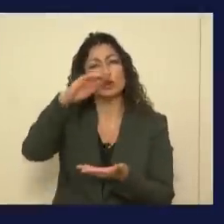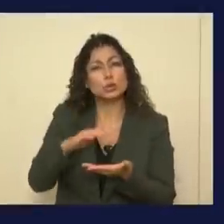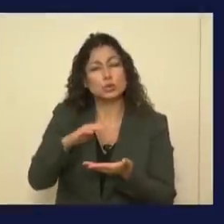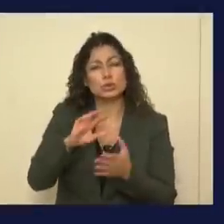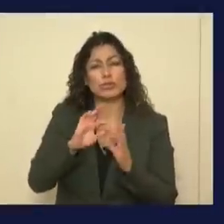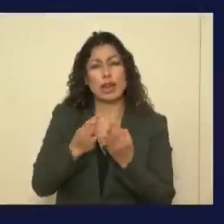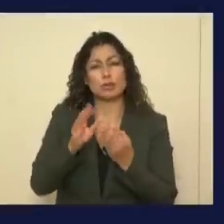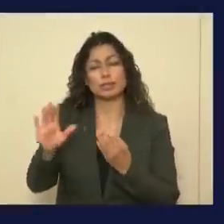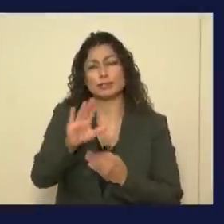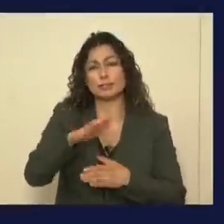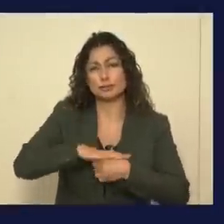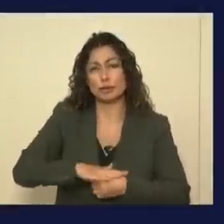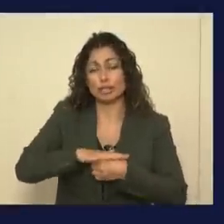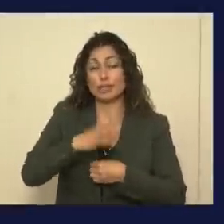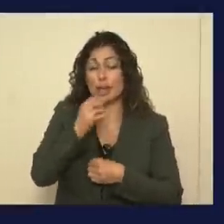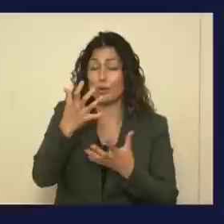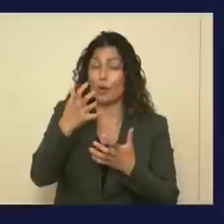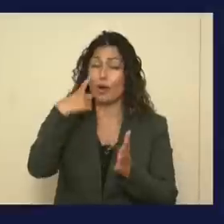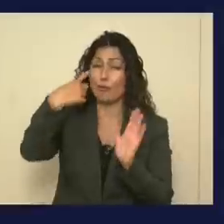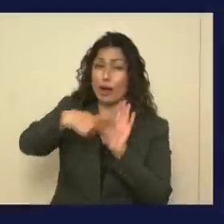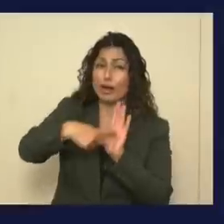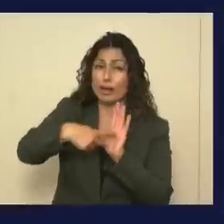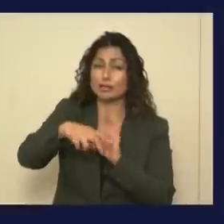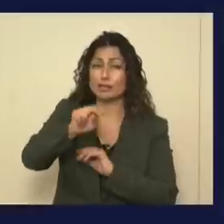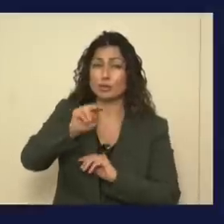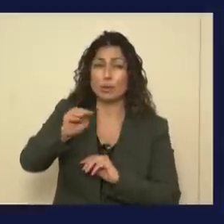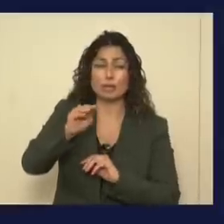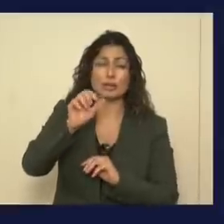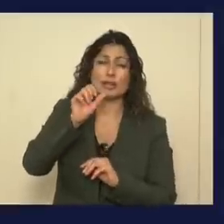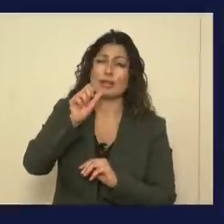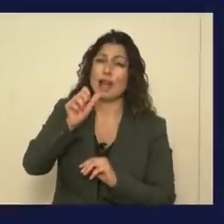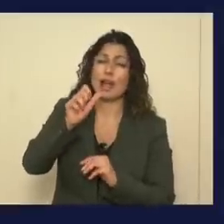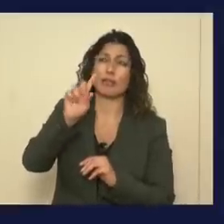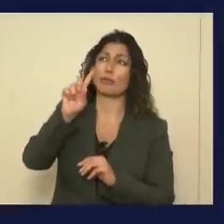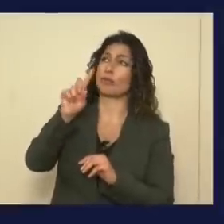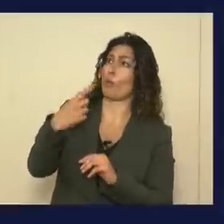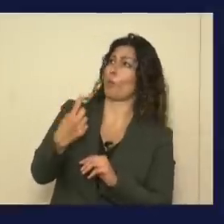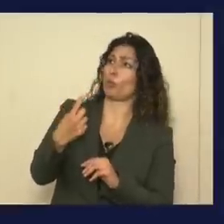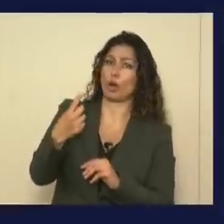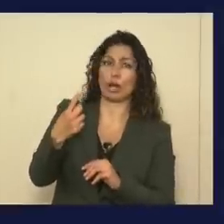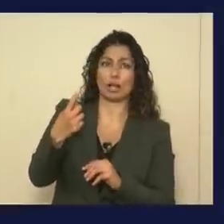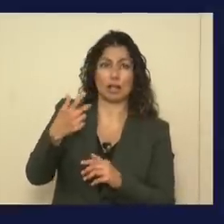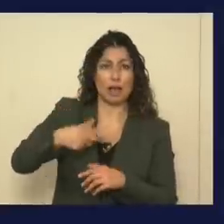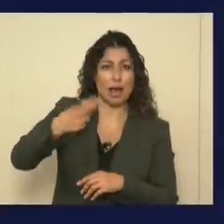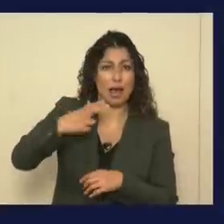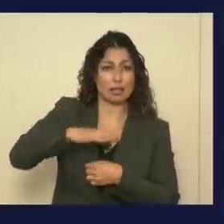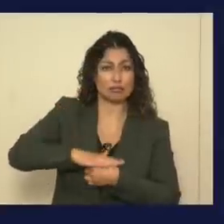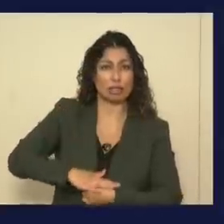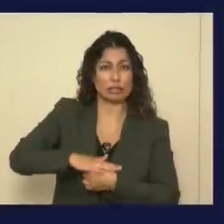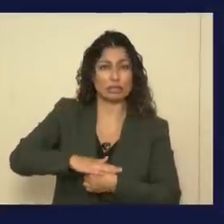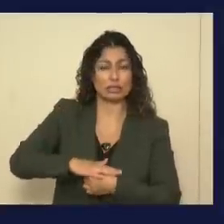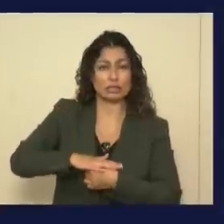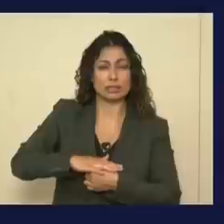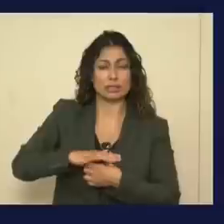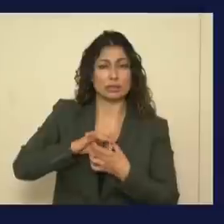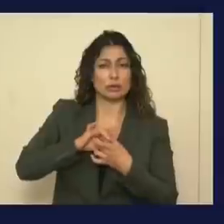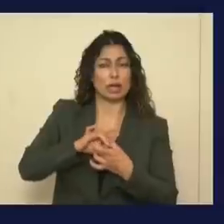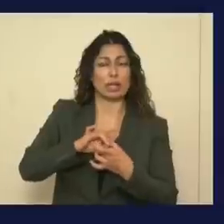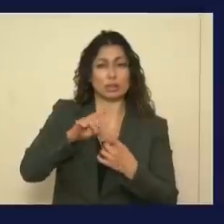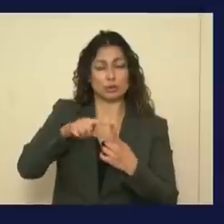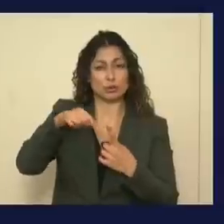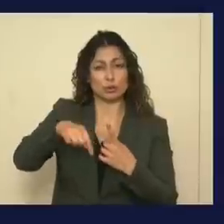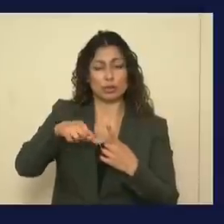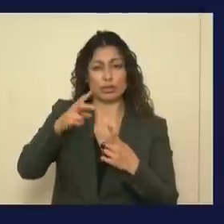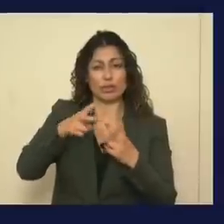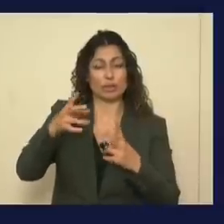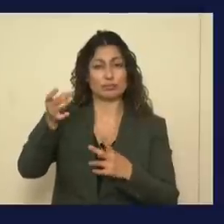and I want to recognize that New Mexico is not exempt from the high stress related to the